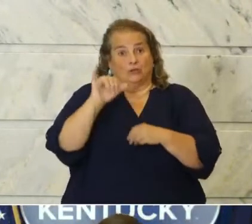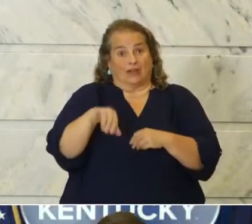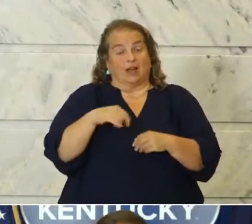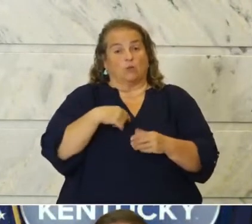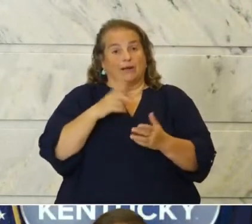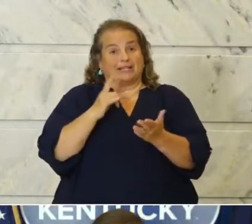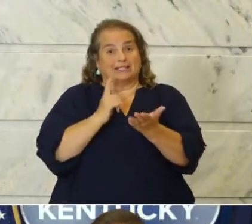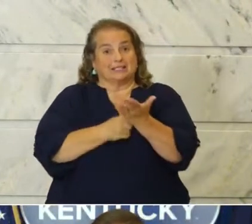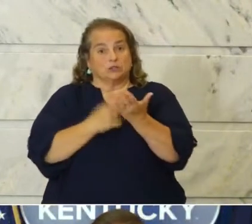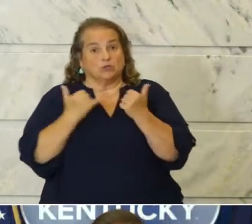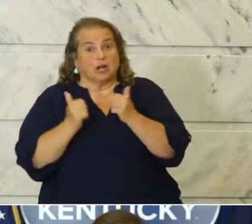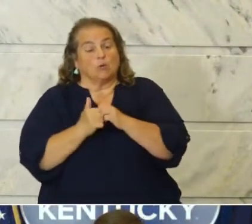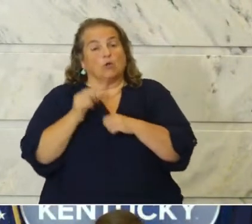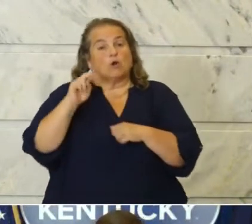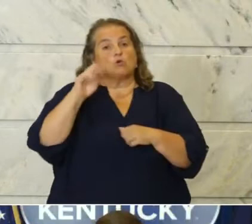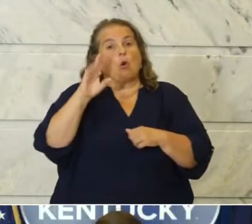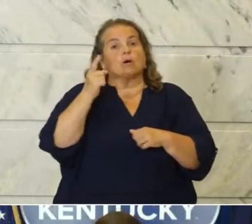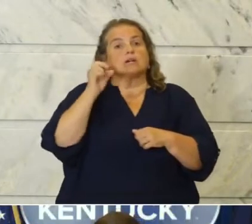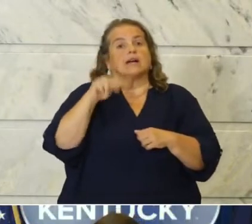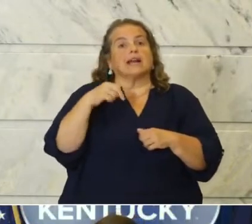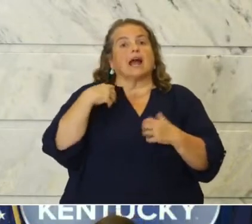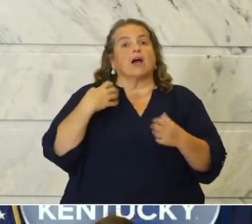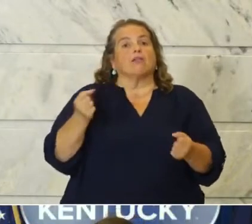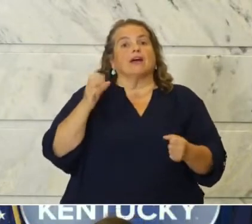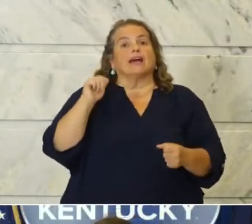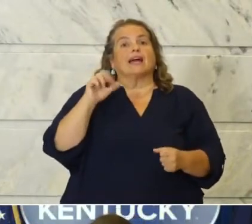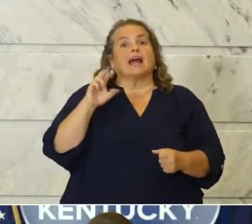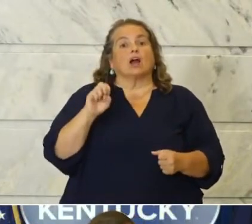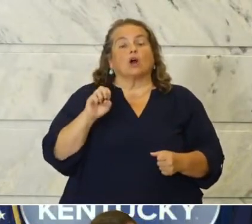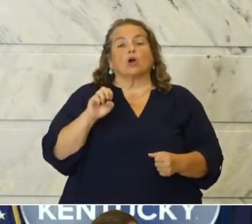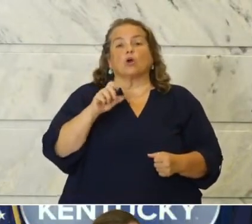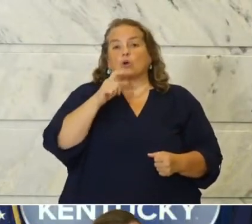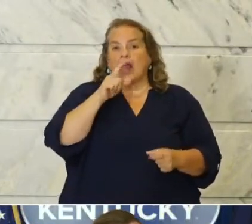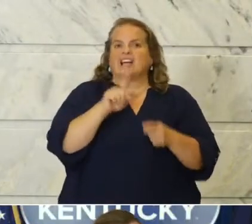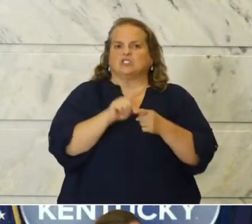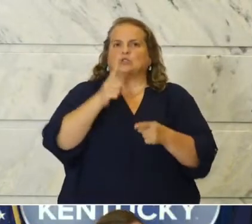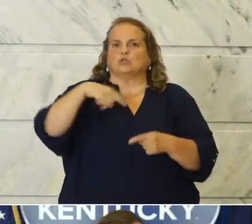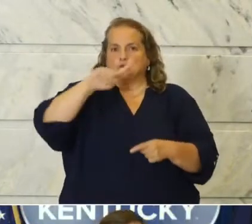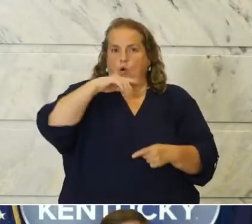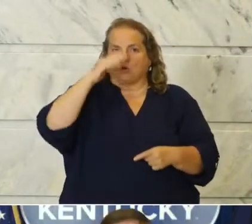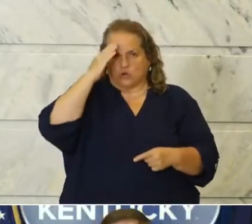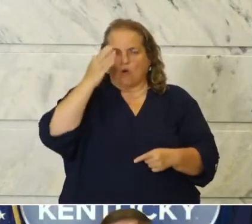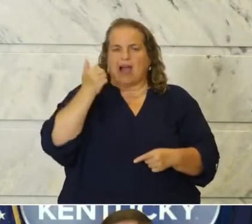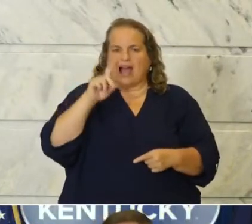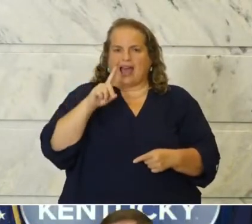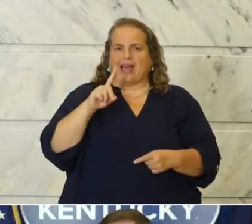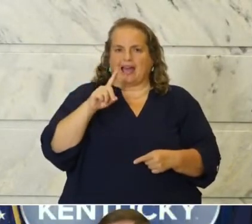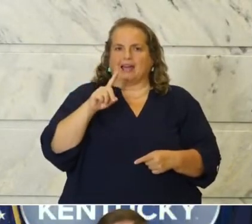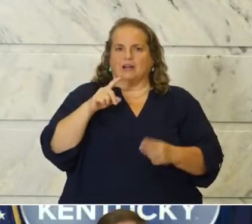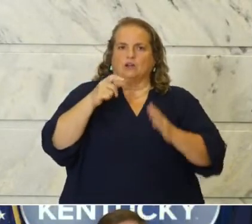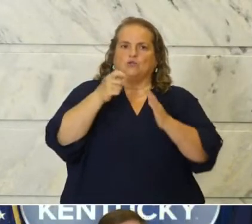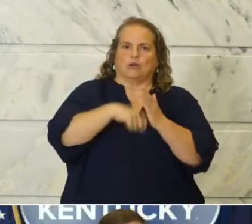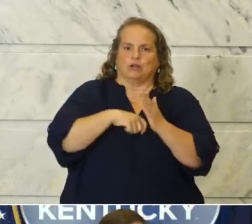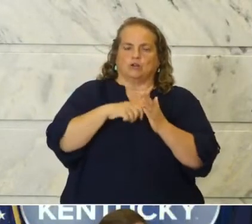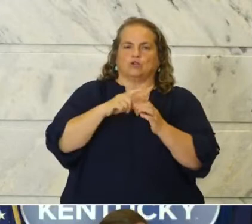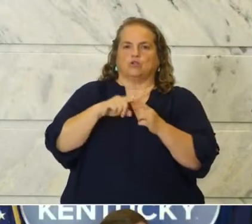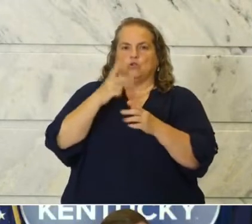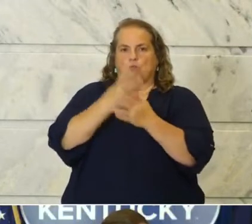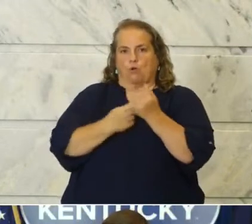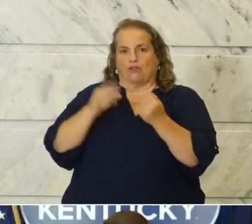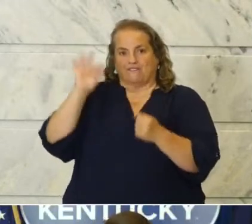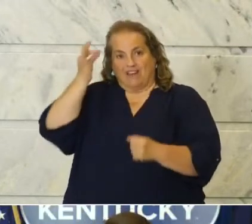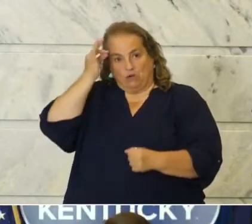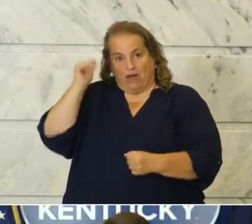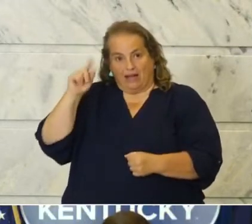with Norton Healthcare who, as you all know, had had written to both the federal administration and